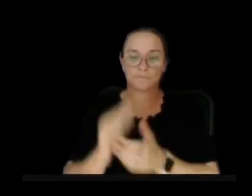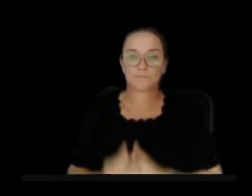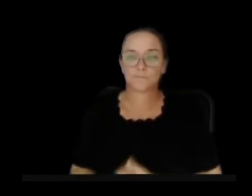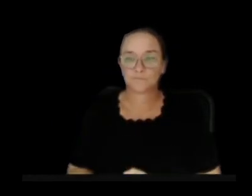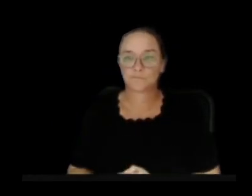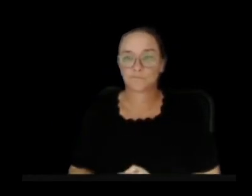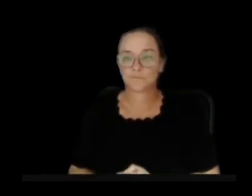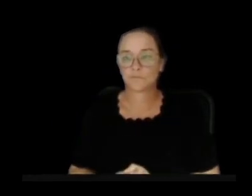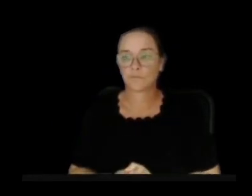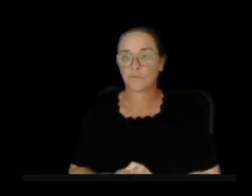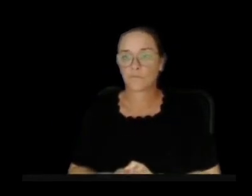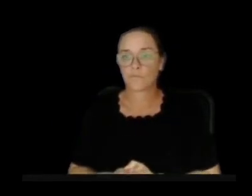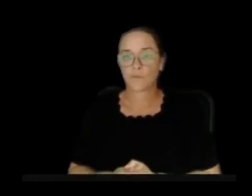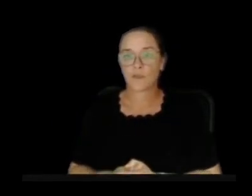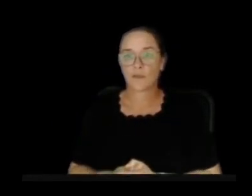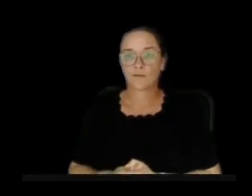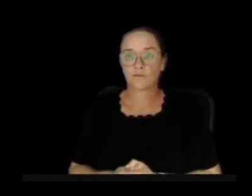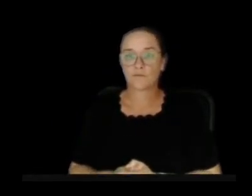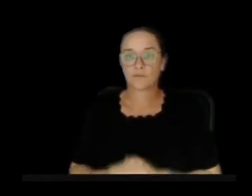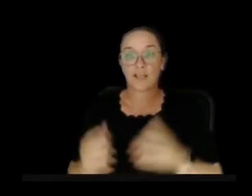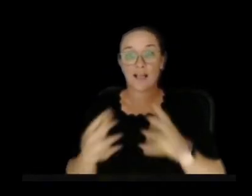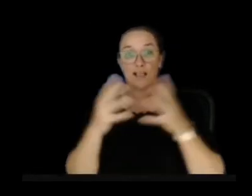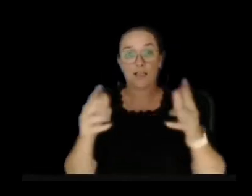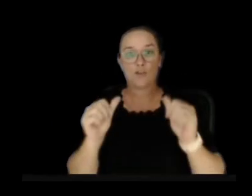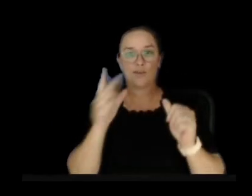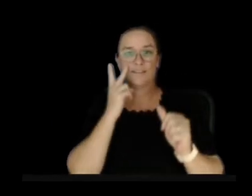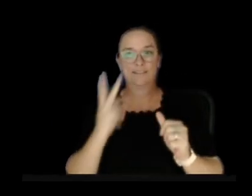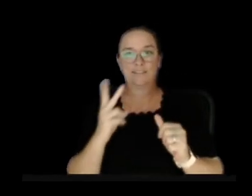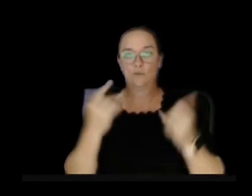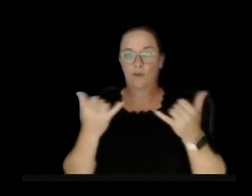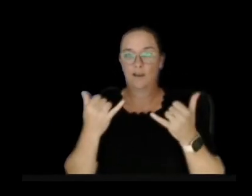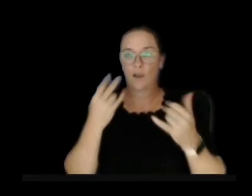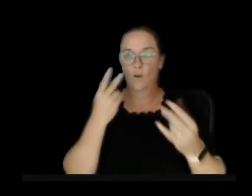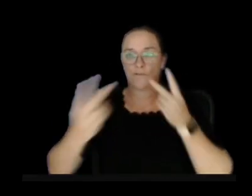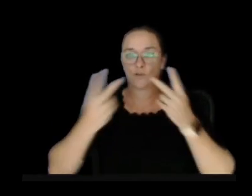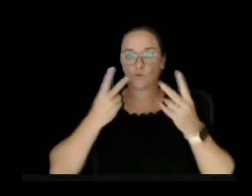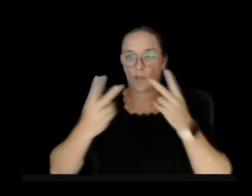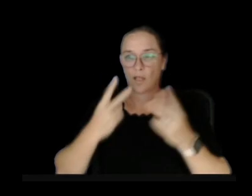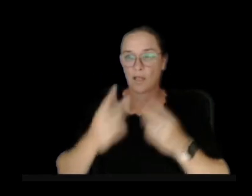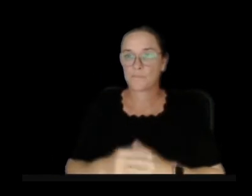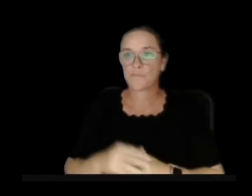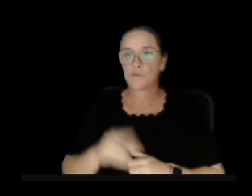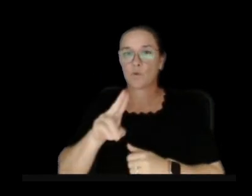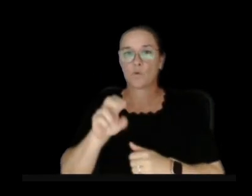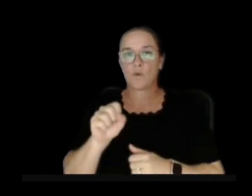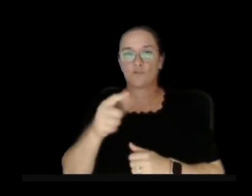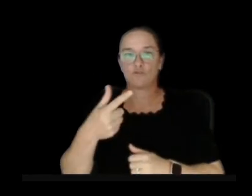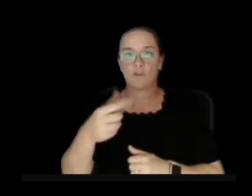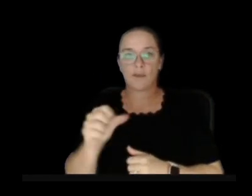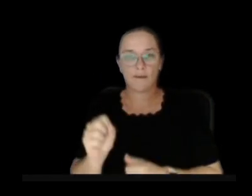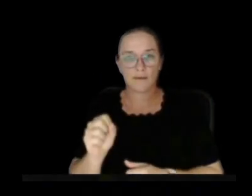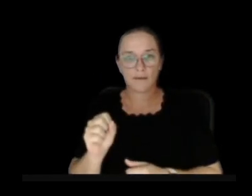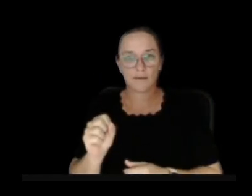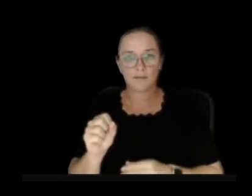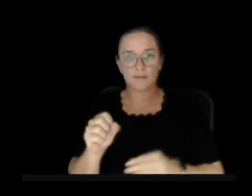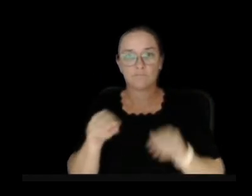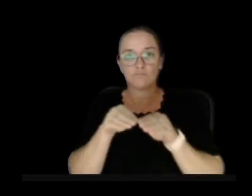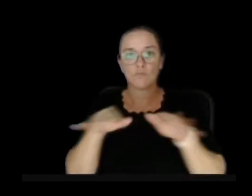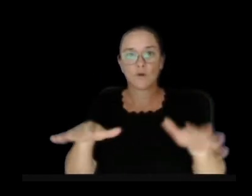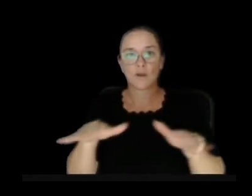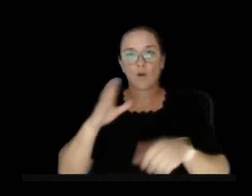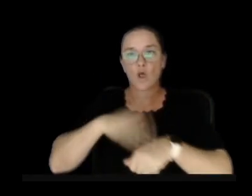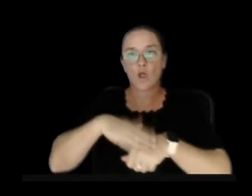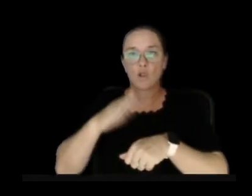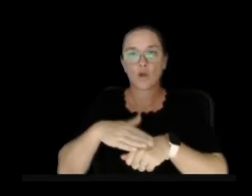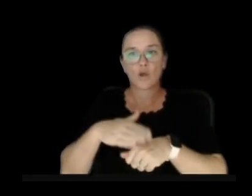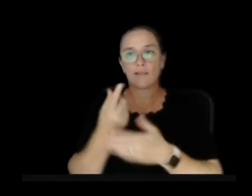So a lot ongoing to see visually on a volcano. The USGS put out an alert last week